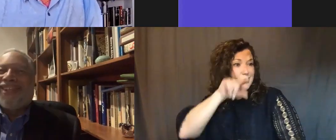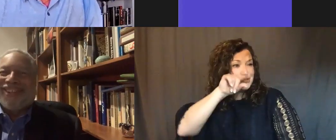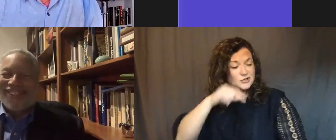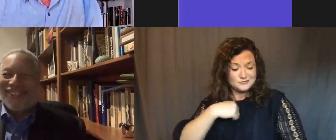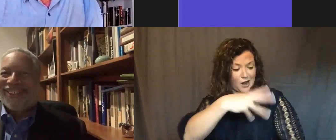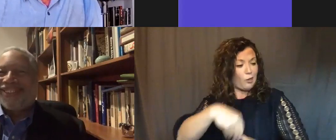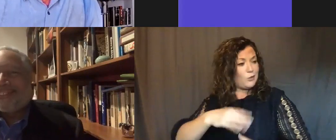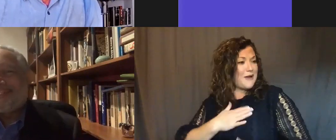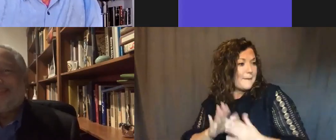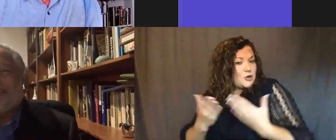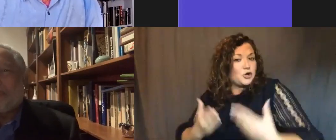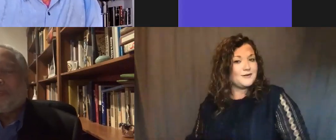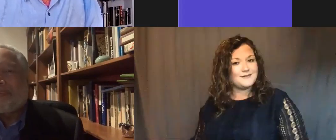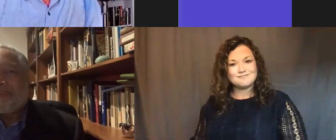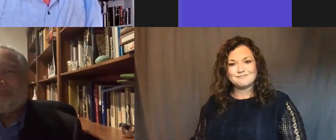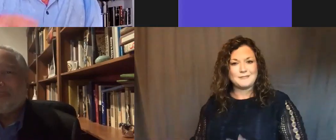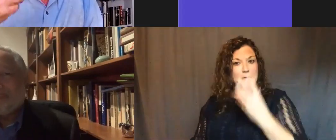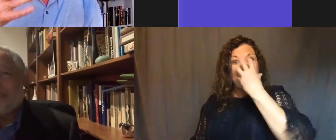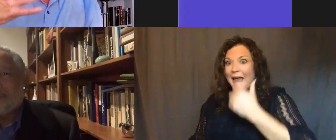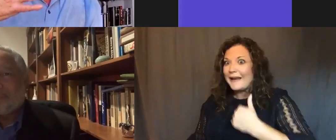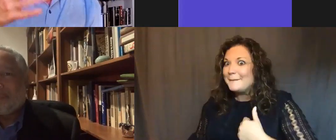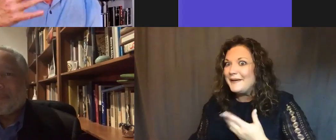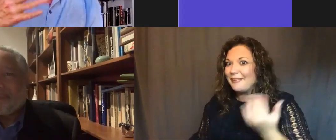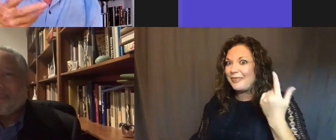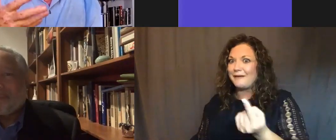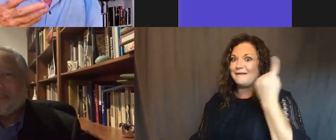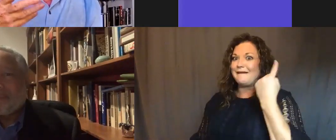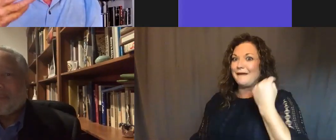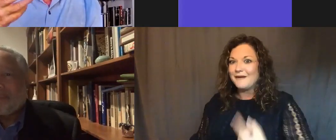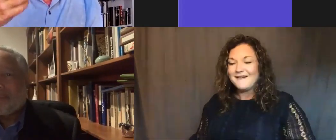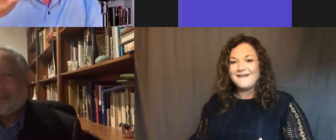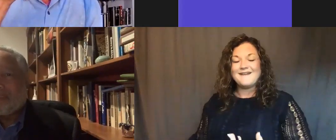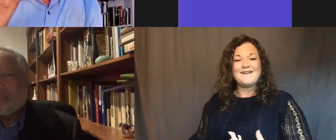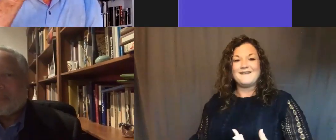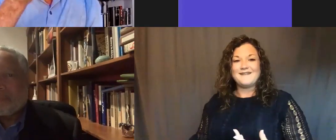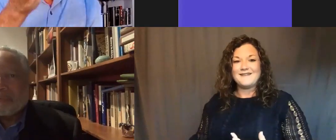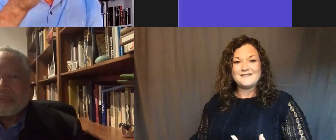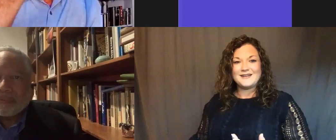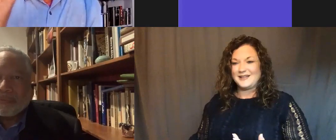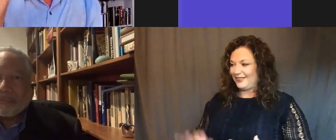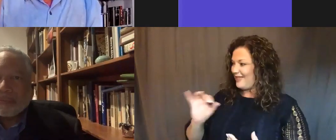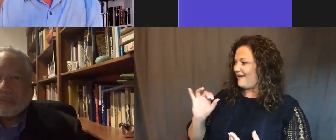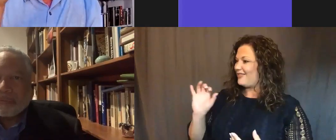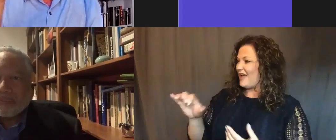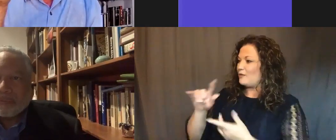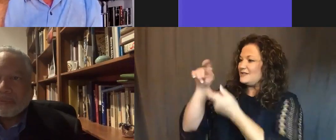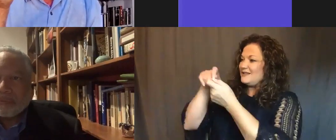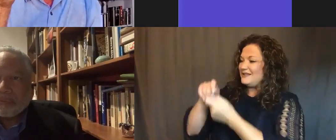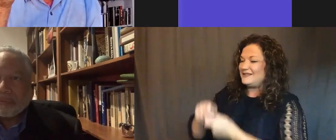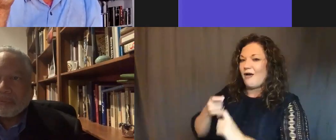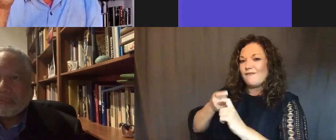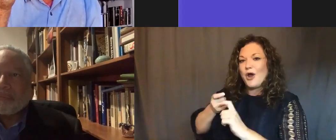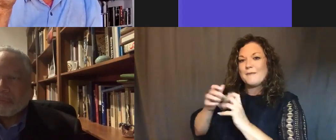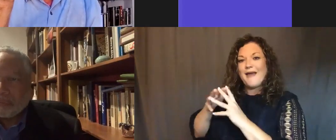after being mad. And in a way, it's kind of like a detail from the African-American